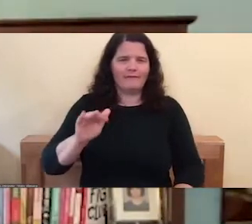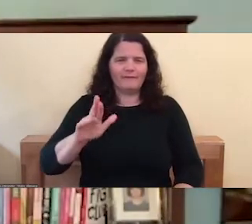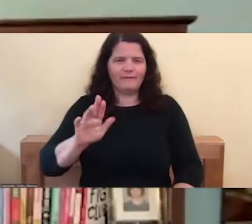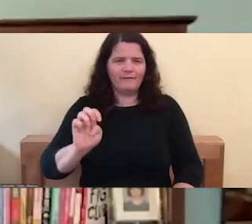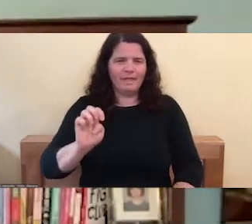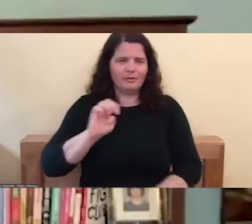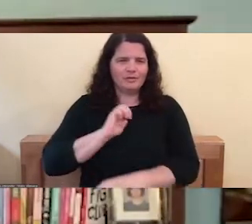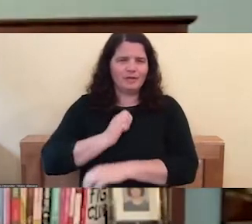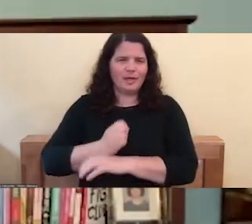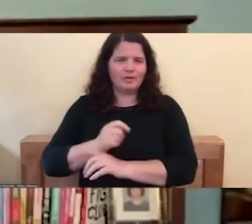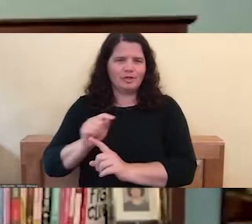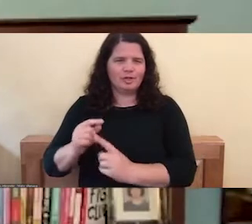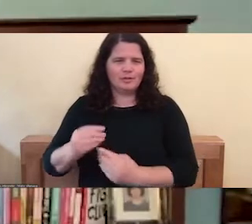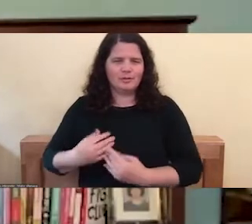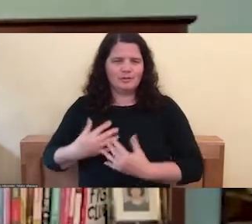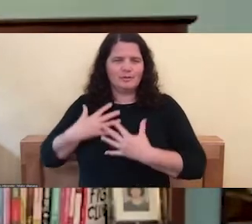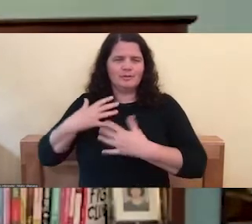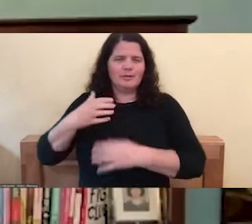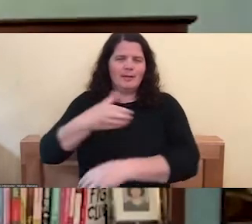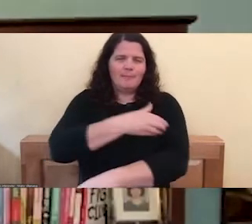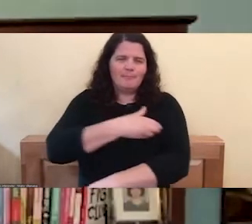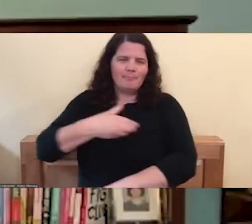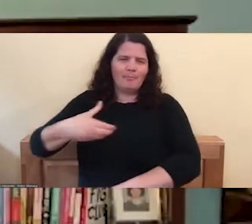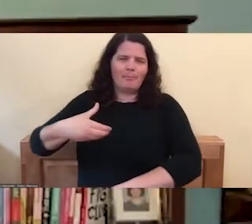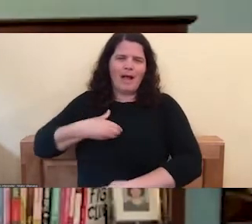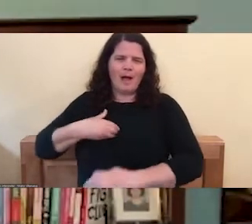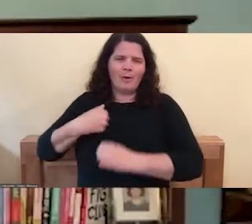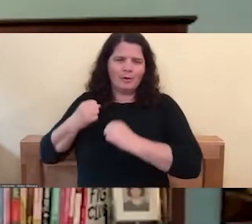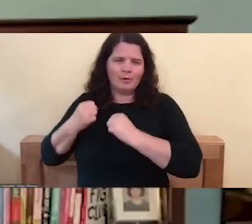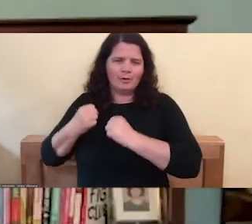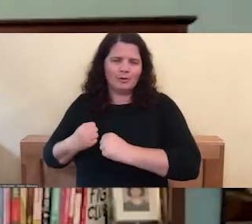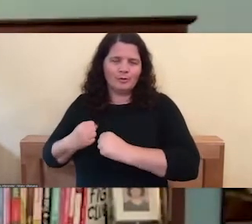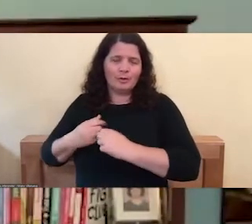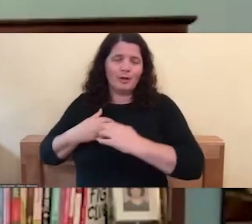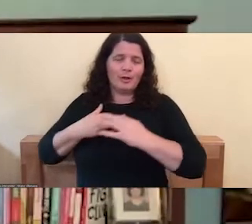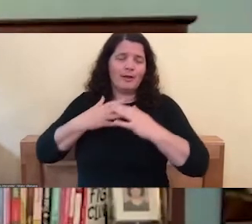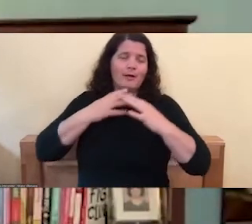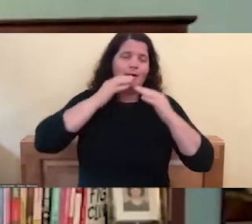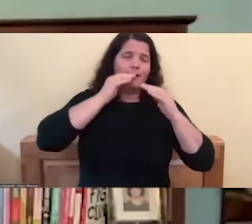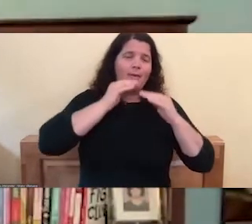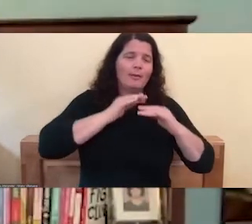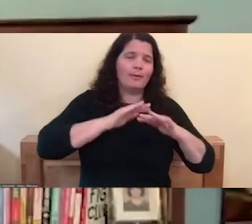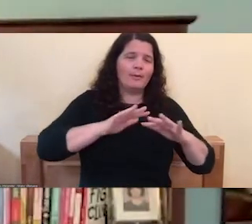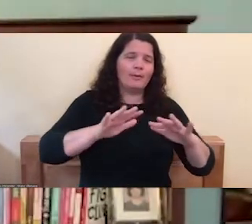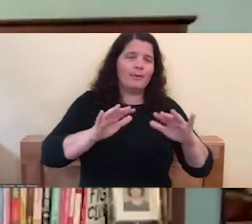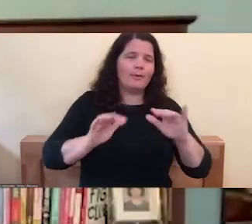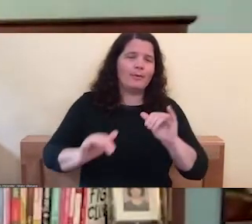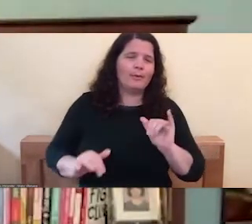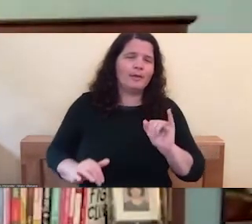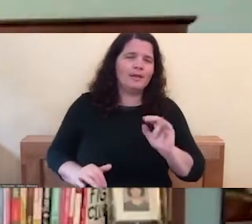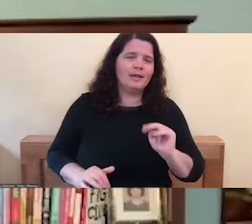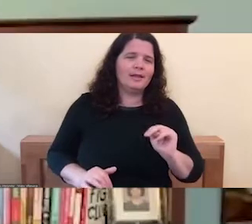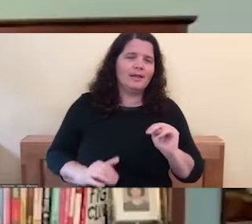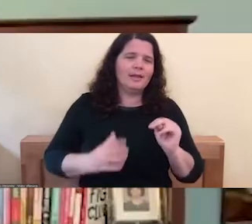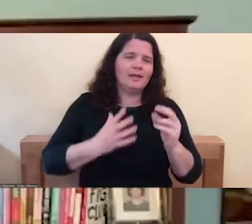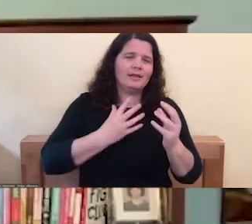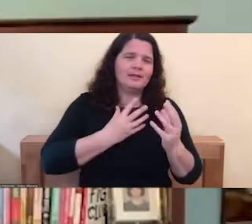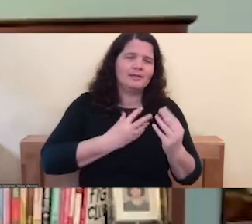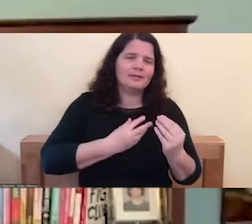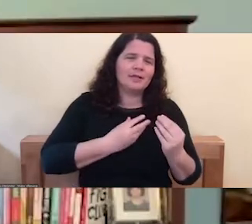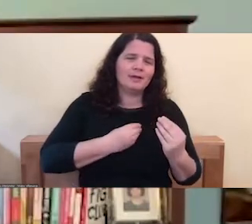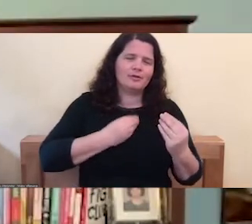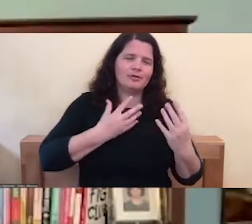empowering you. And then as you breathe out, you're breathing out that yin, tender energy. healing you.